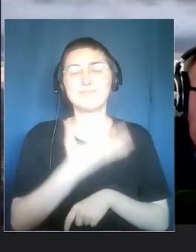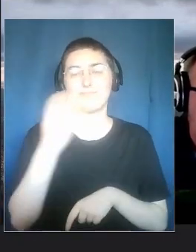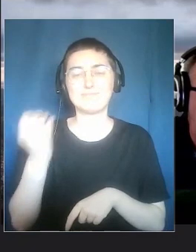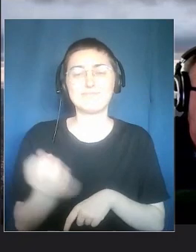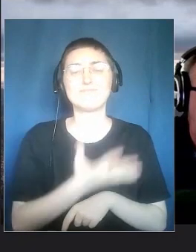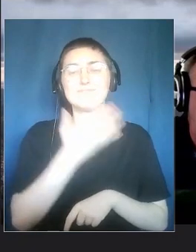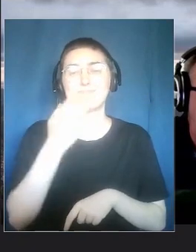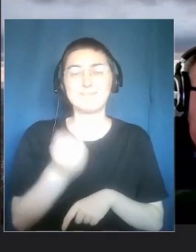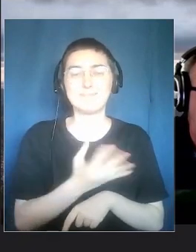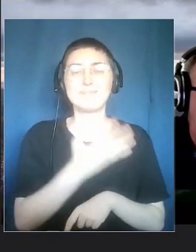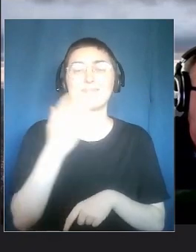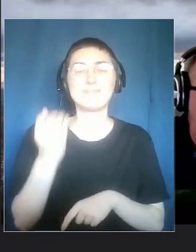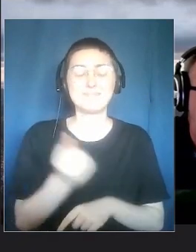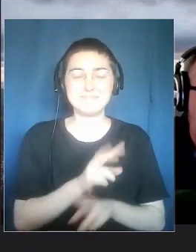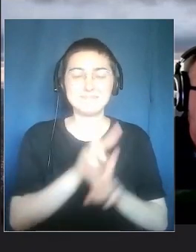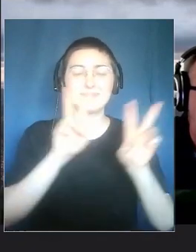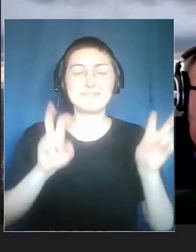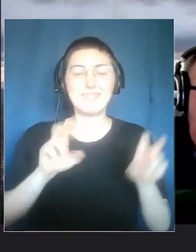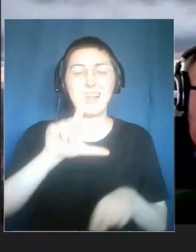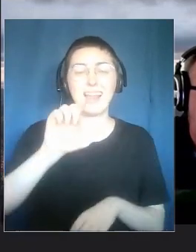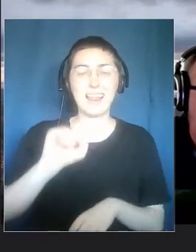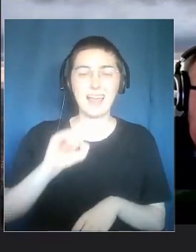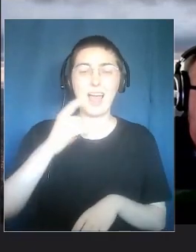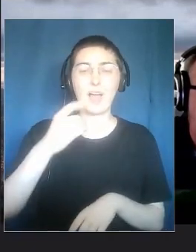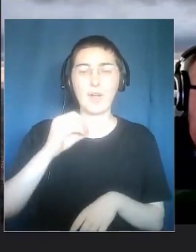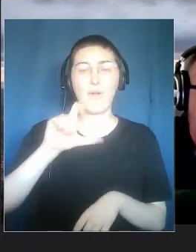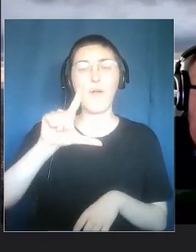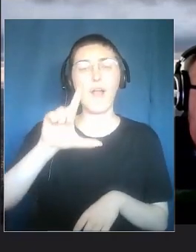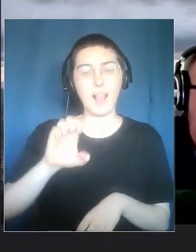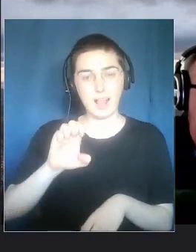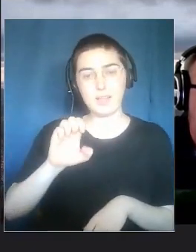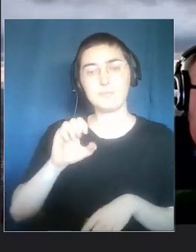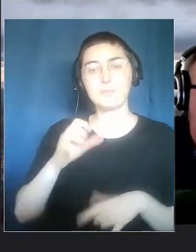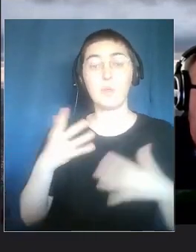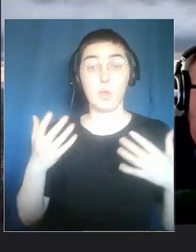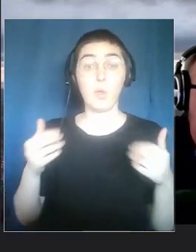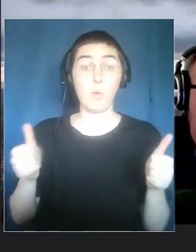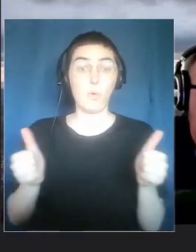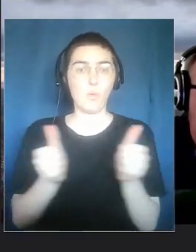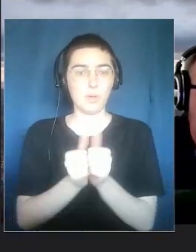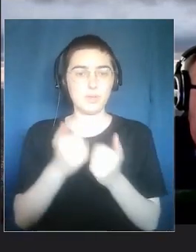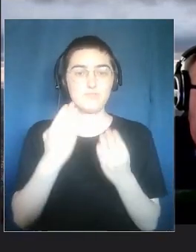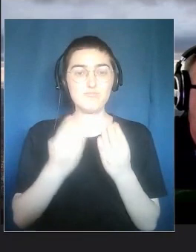And the Lagule ones was something that we did together.